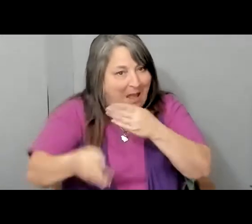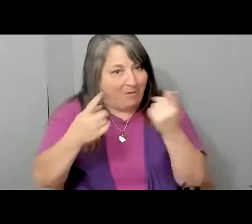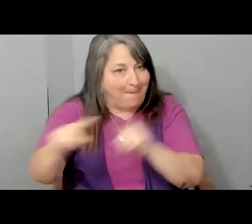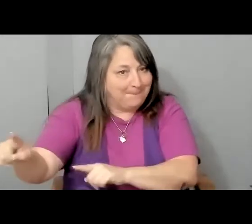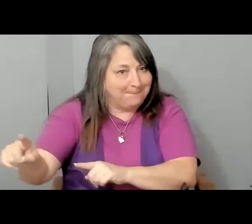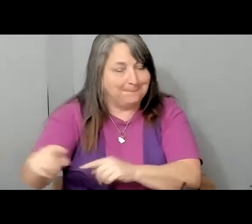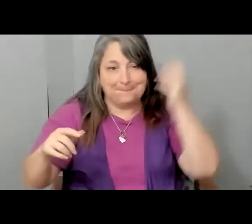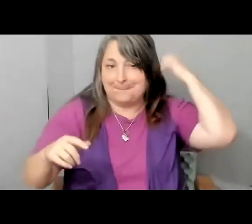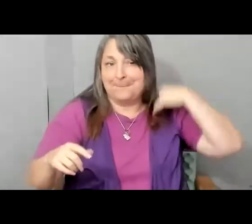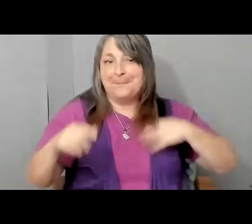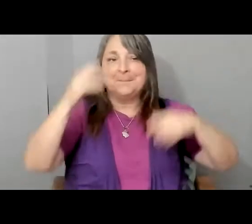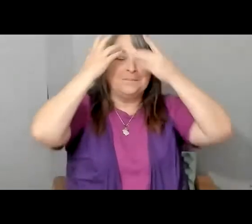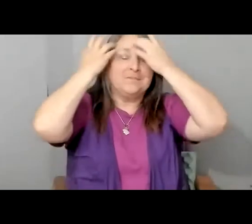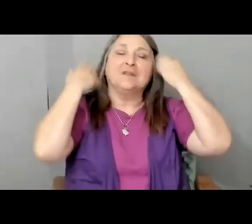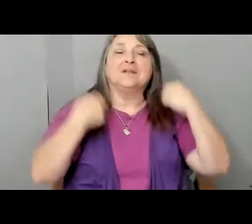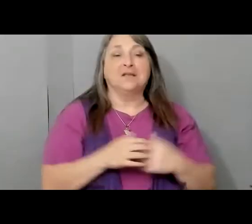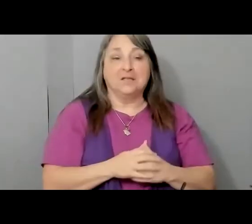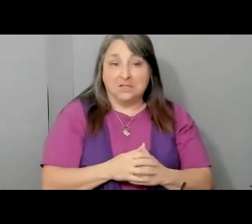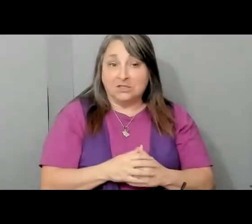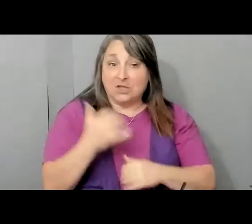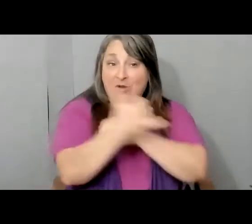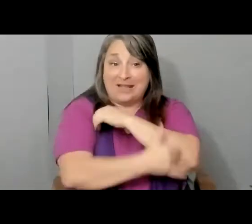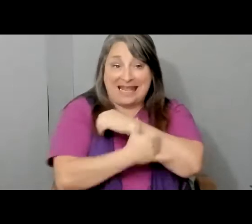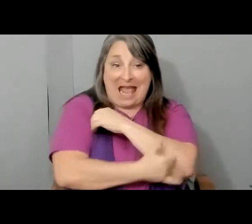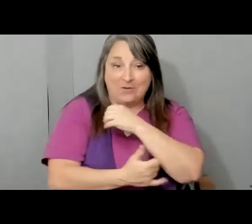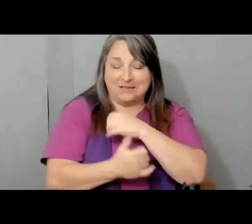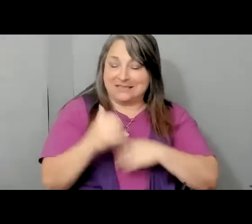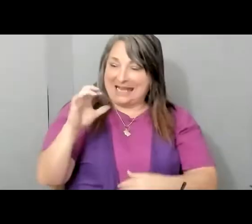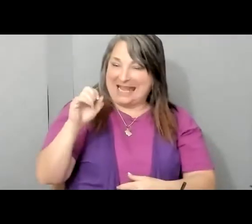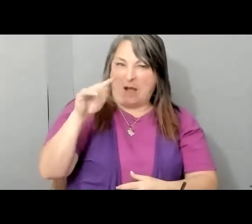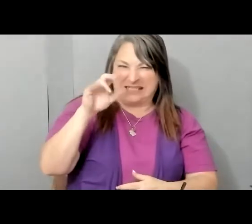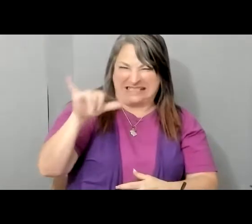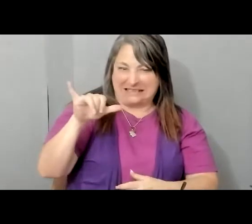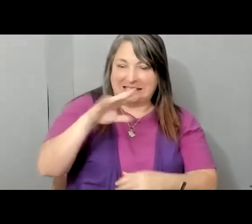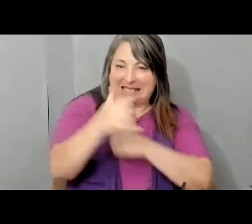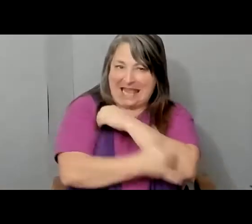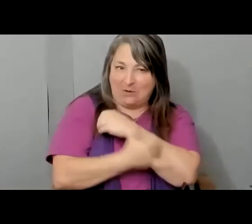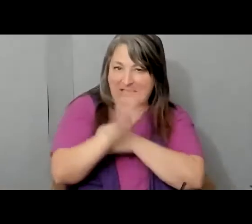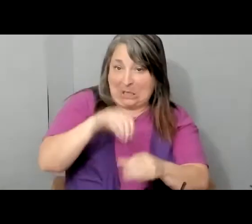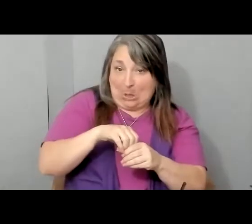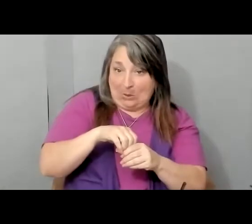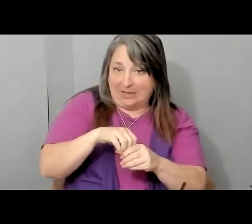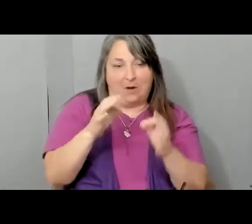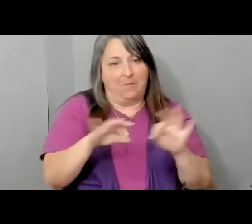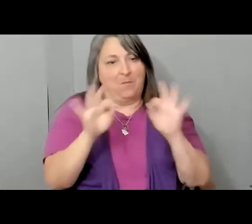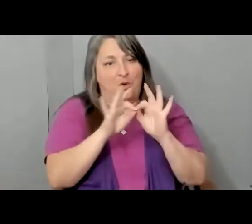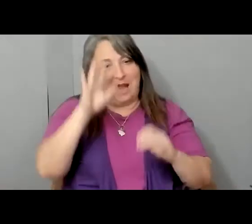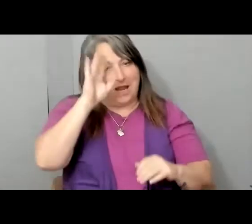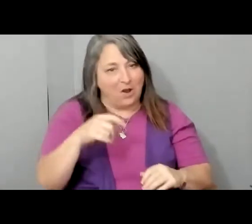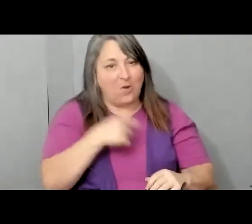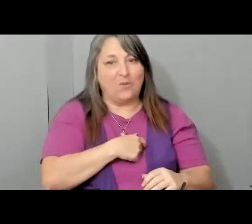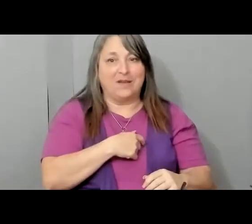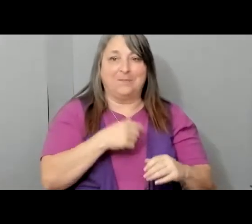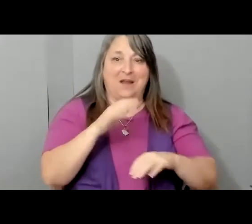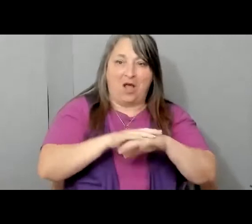So the counties that are included in this analysis are really important, and I know that we've been able to get into the news and